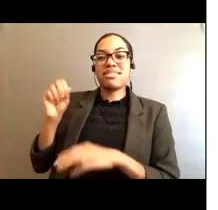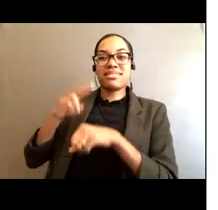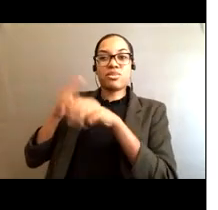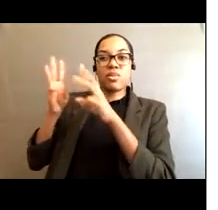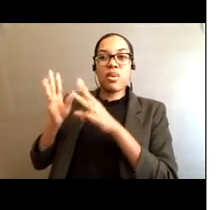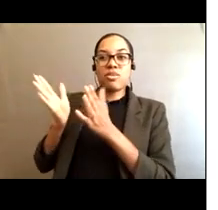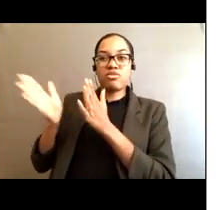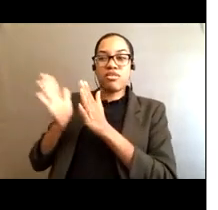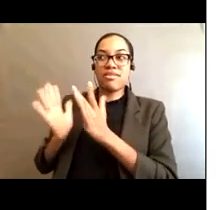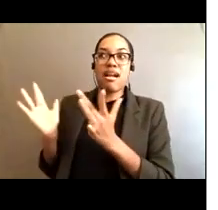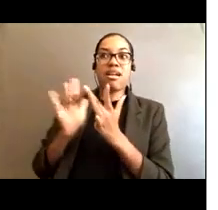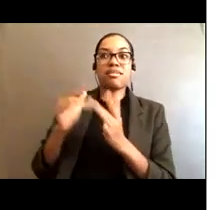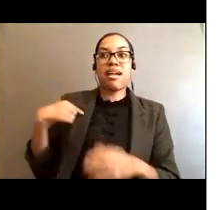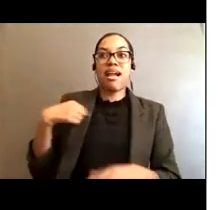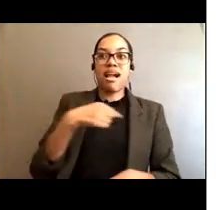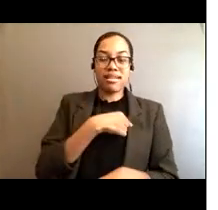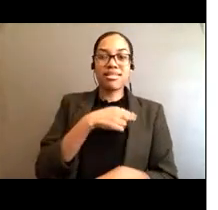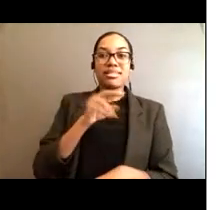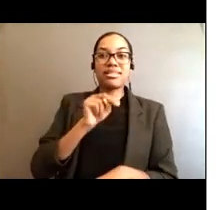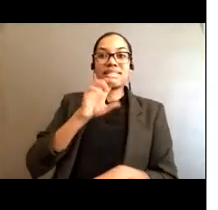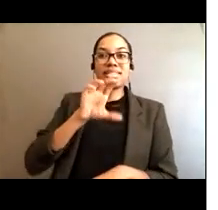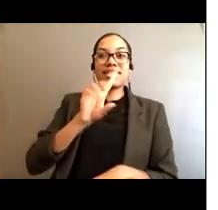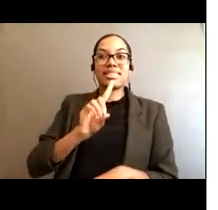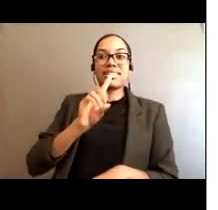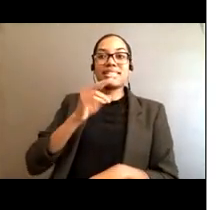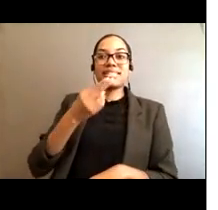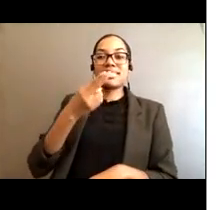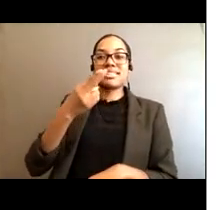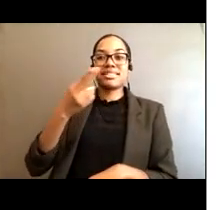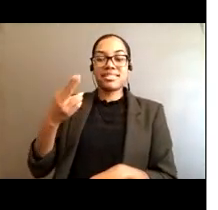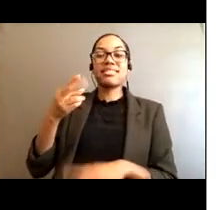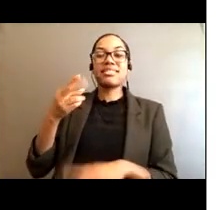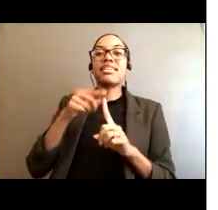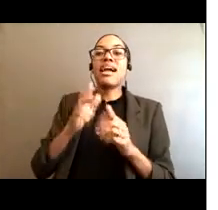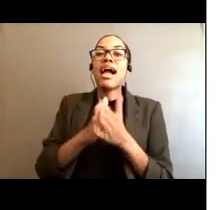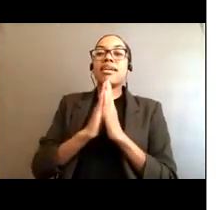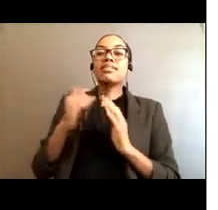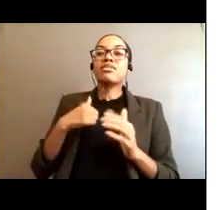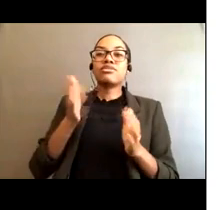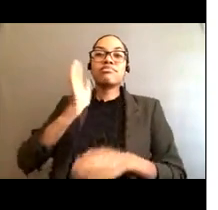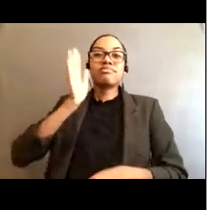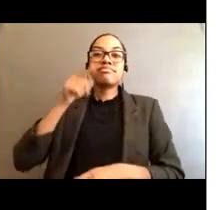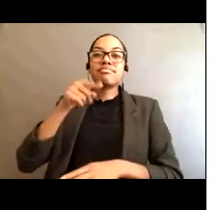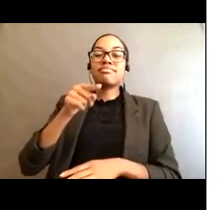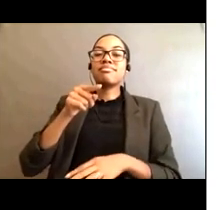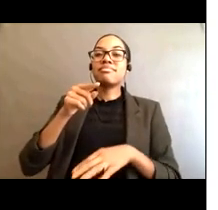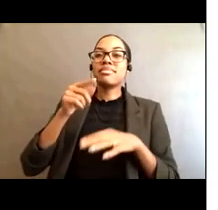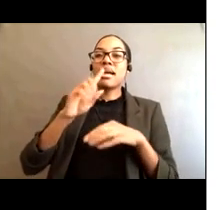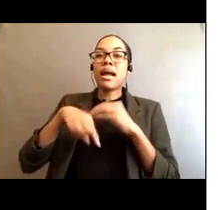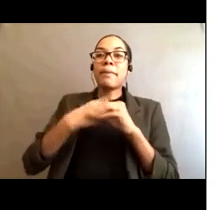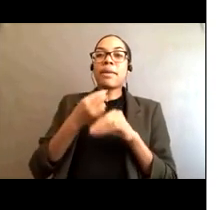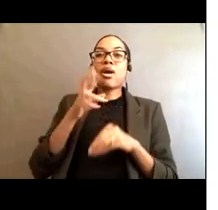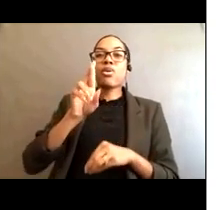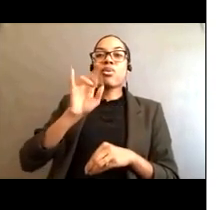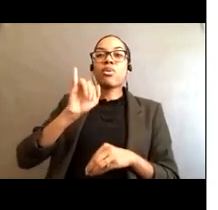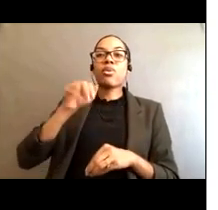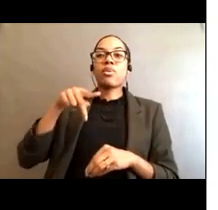learning opportunity about RepCurrents, and so we're really excited to present this to you today. Next slide.